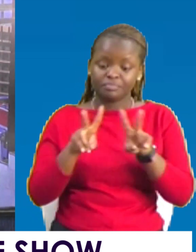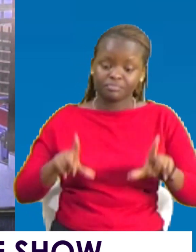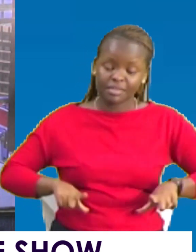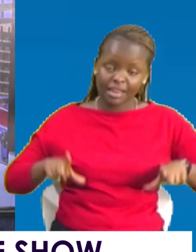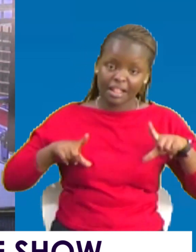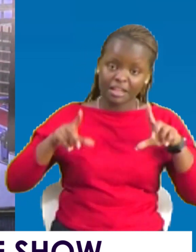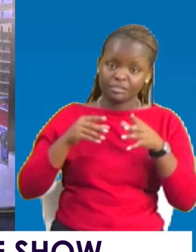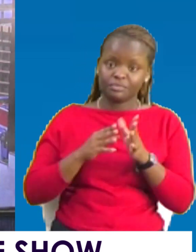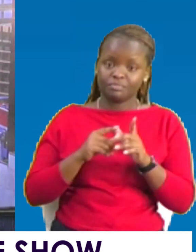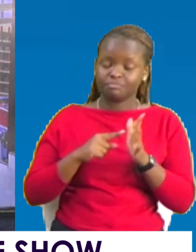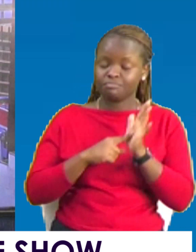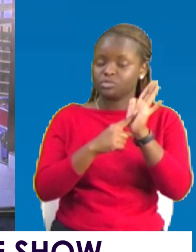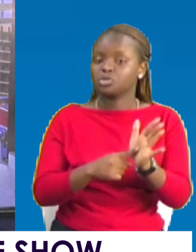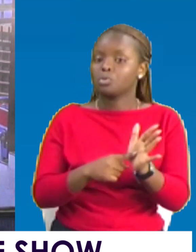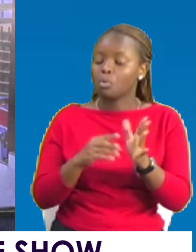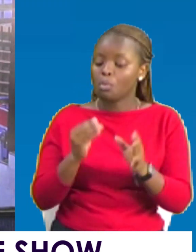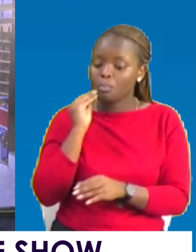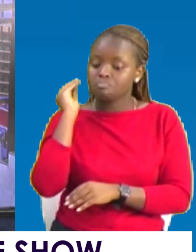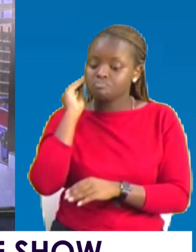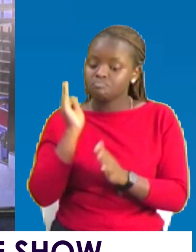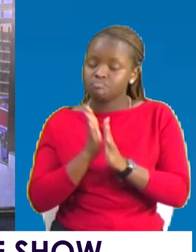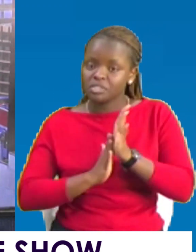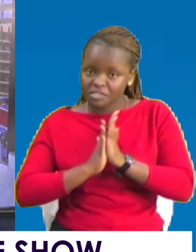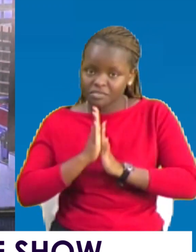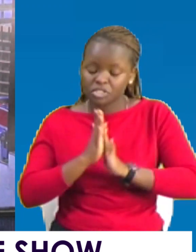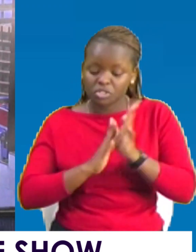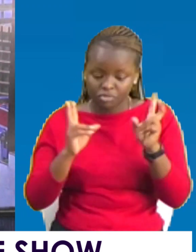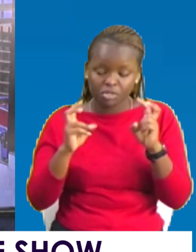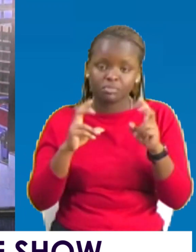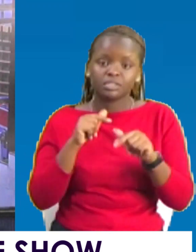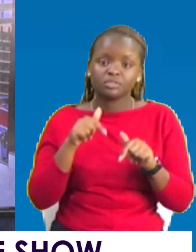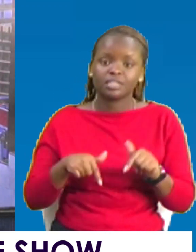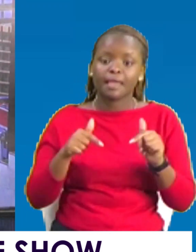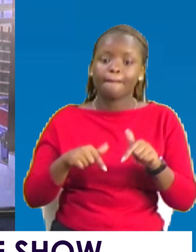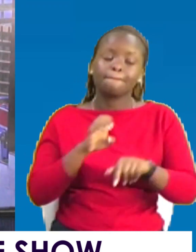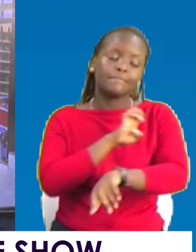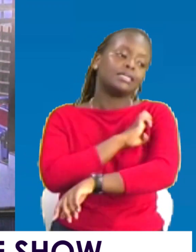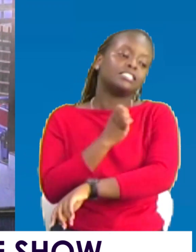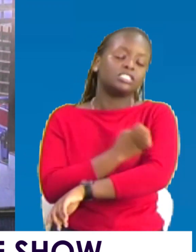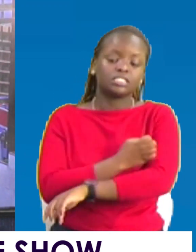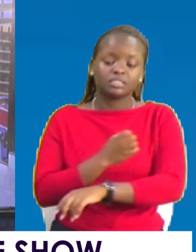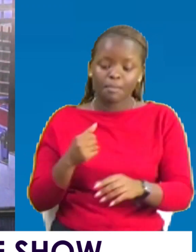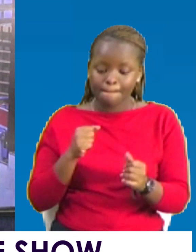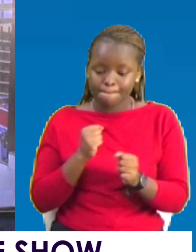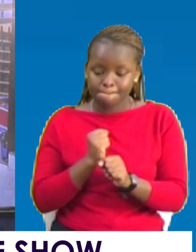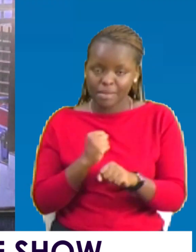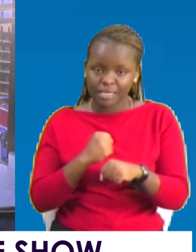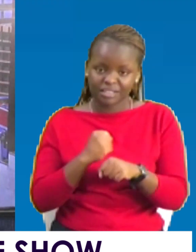home of motivation and this topic today is about energizing you to cause a change today.